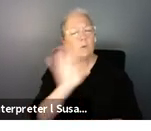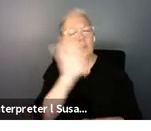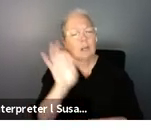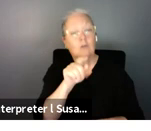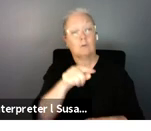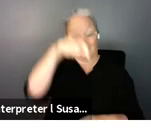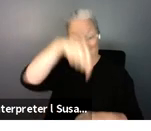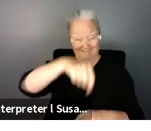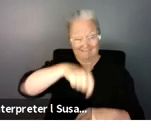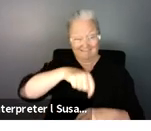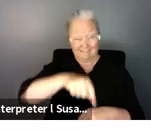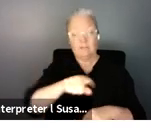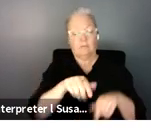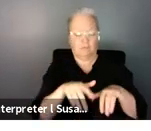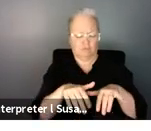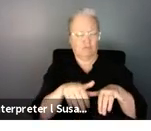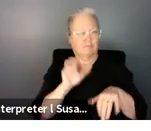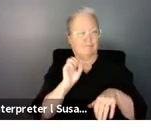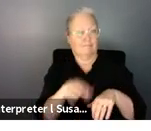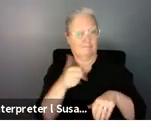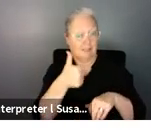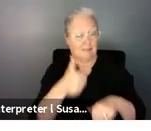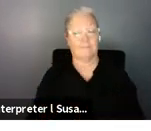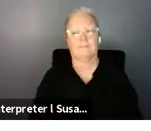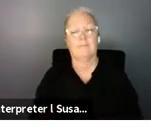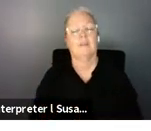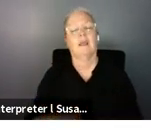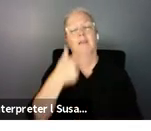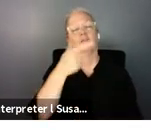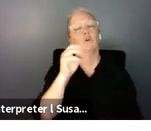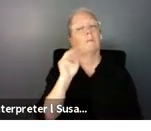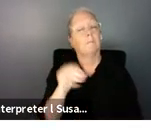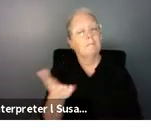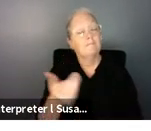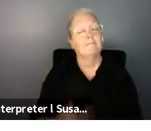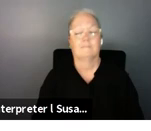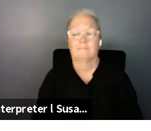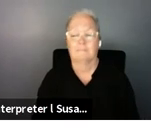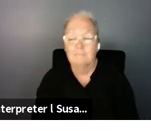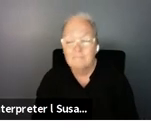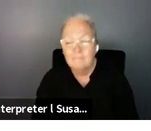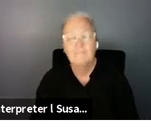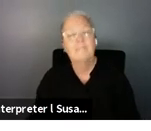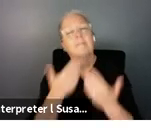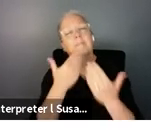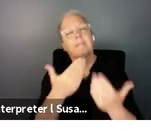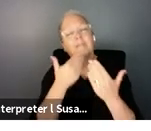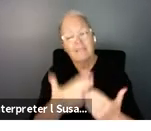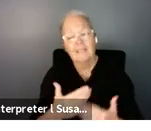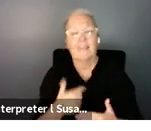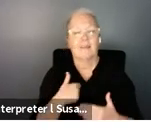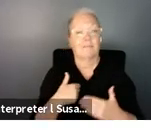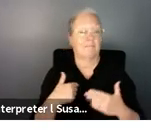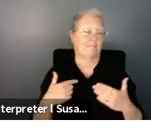the bottom of your screen okay over to you tom thank you very much and it's good to be with you all